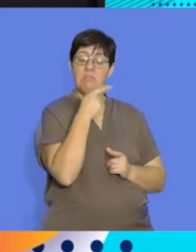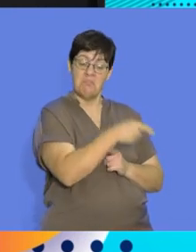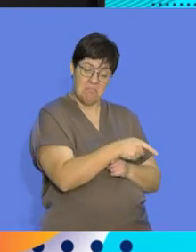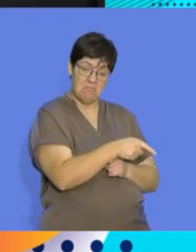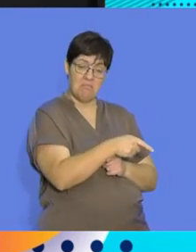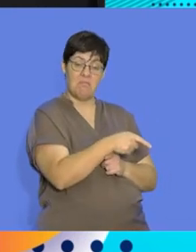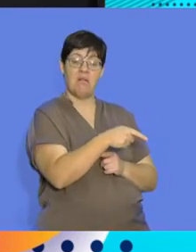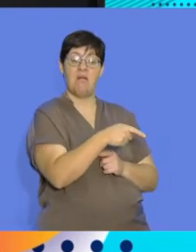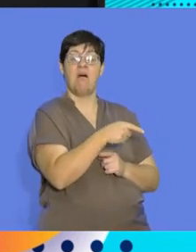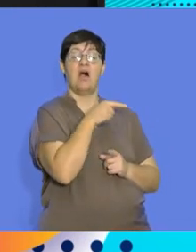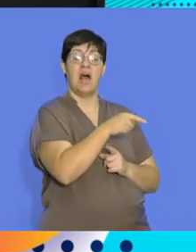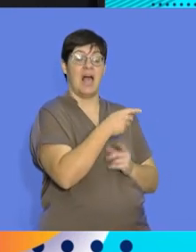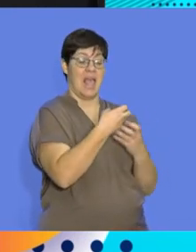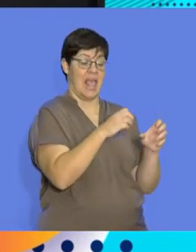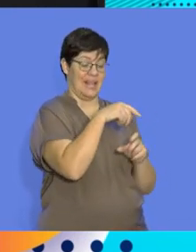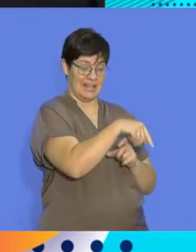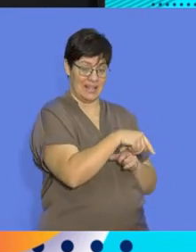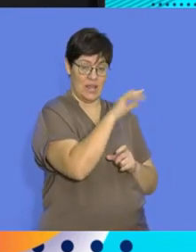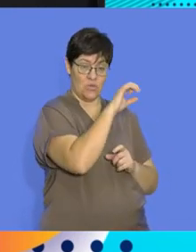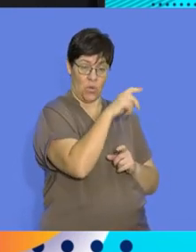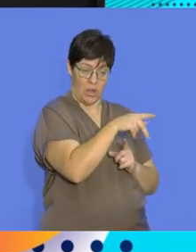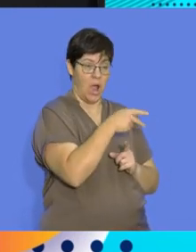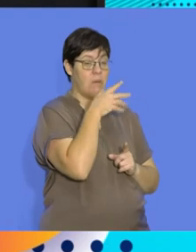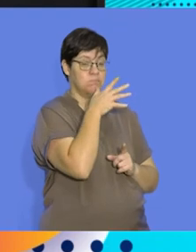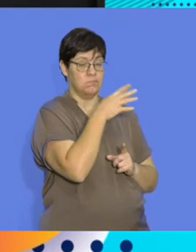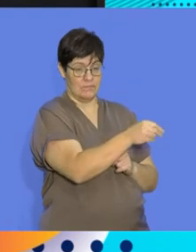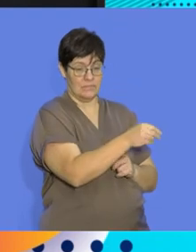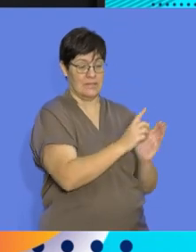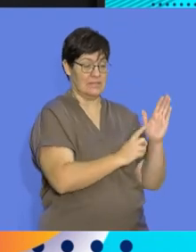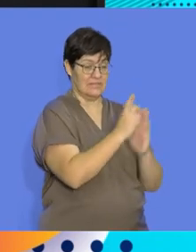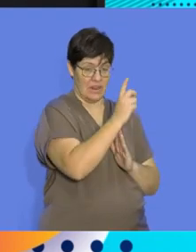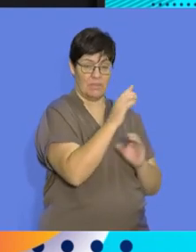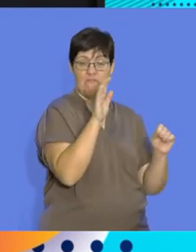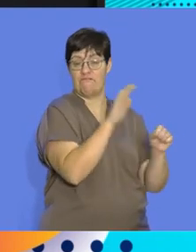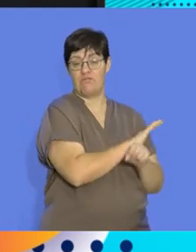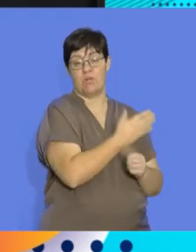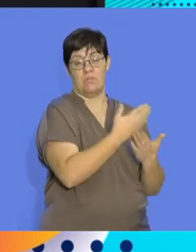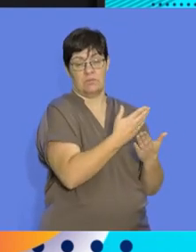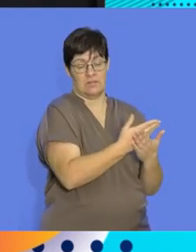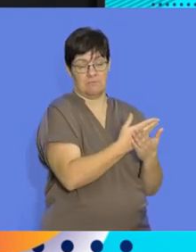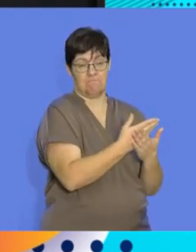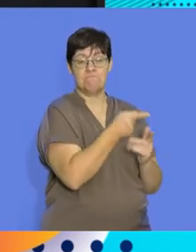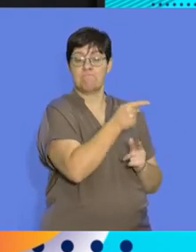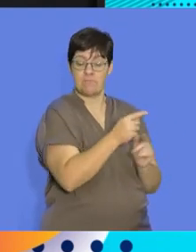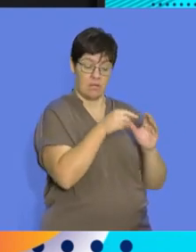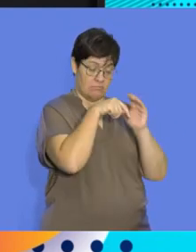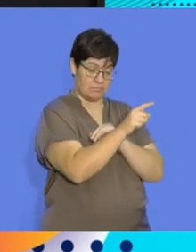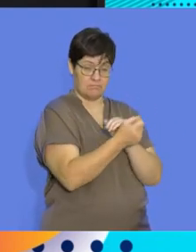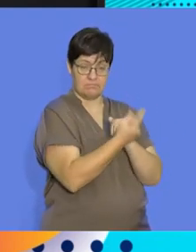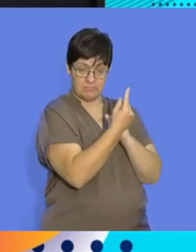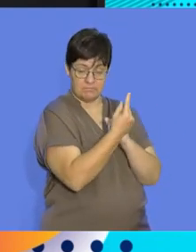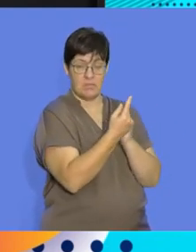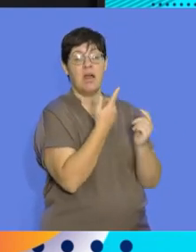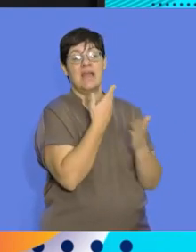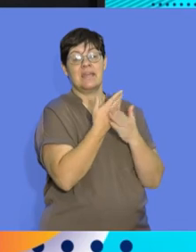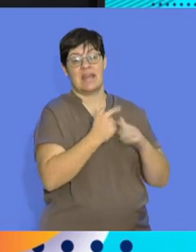and so you'll find that the egg in the ostrich, the young embryo develops as fully possible so that when they hatch,